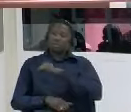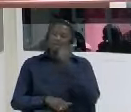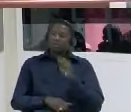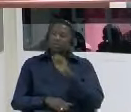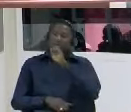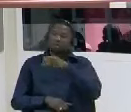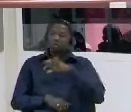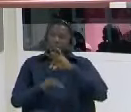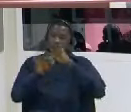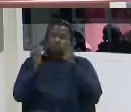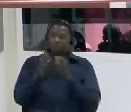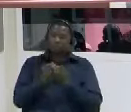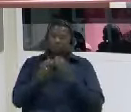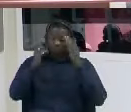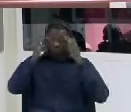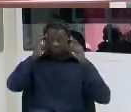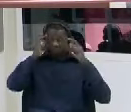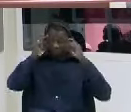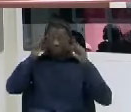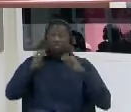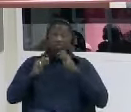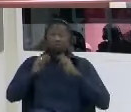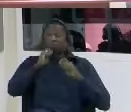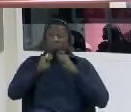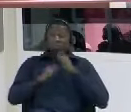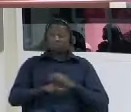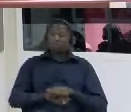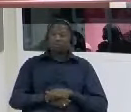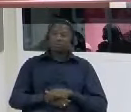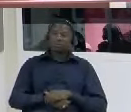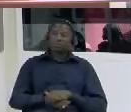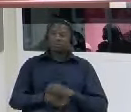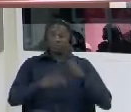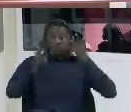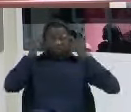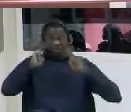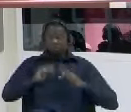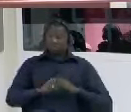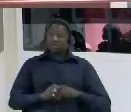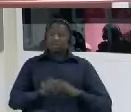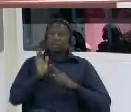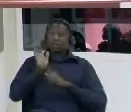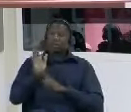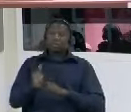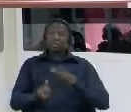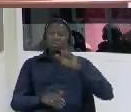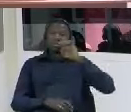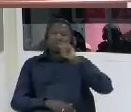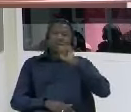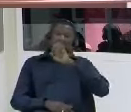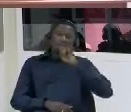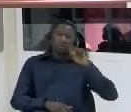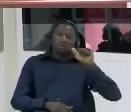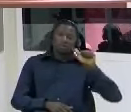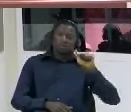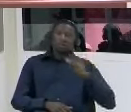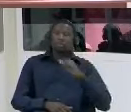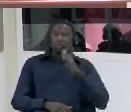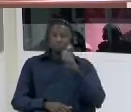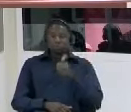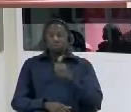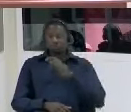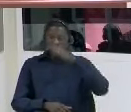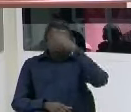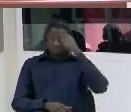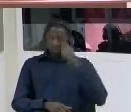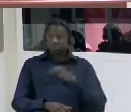like the counselors sr is doing a very good job horija mariyama and